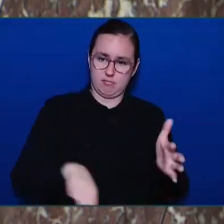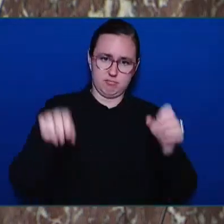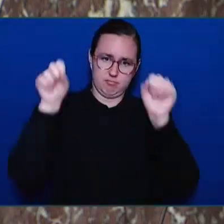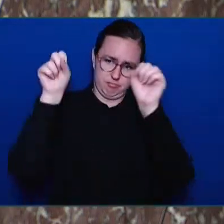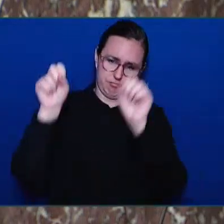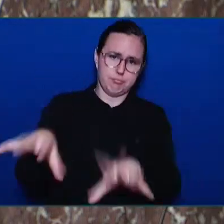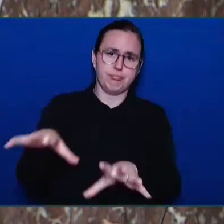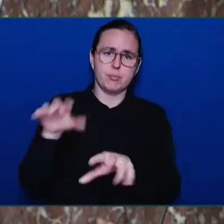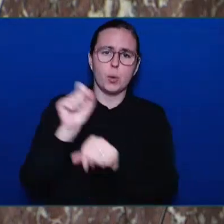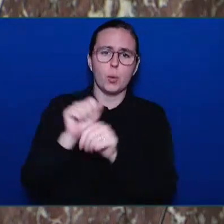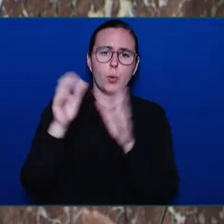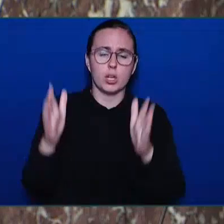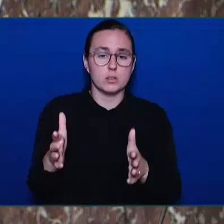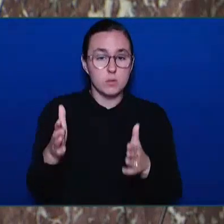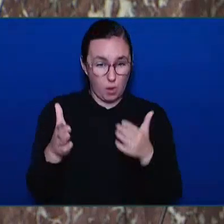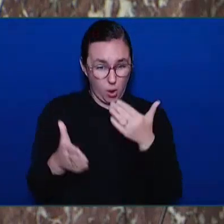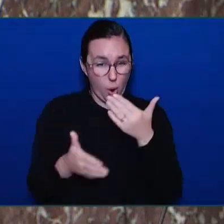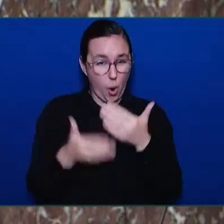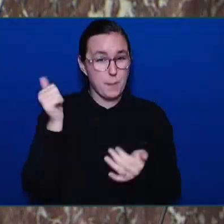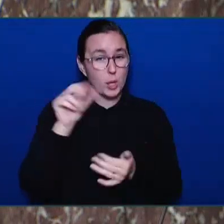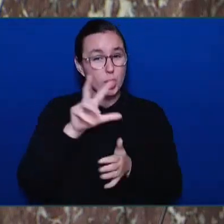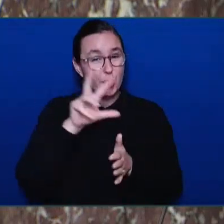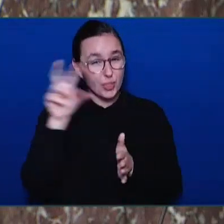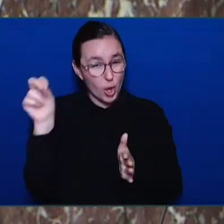under their watch, Mr. Speaker.